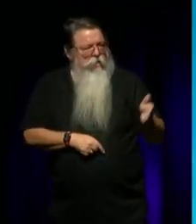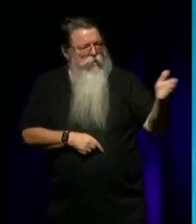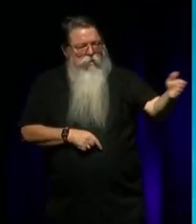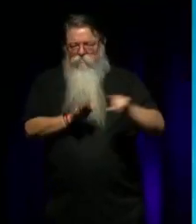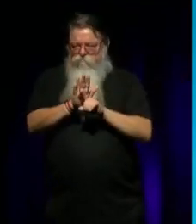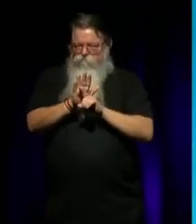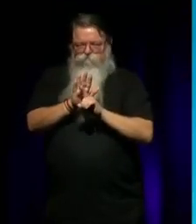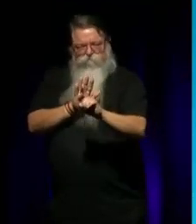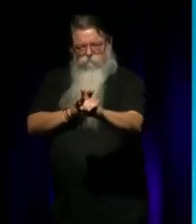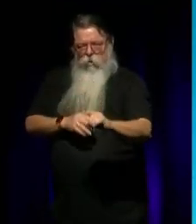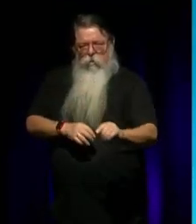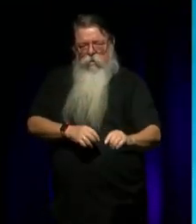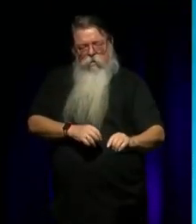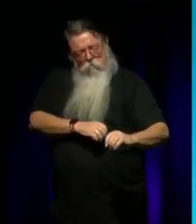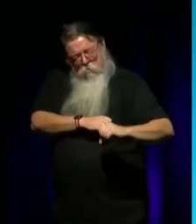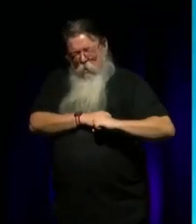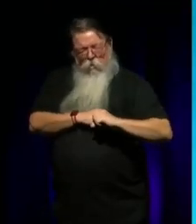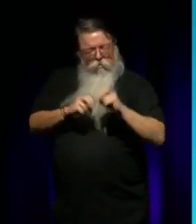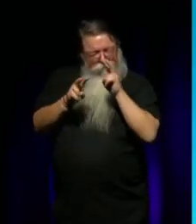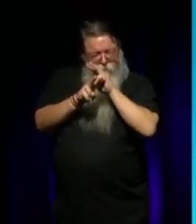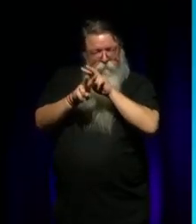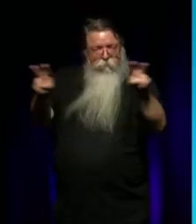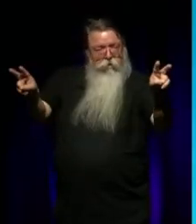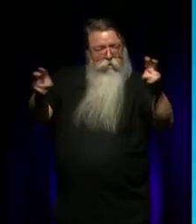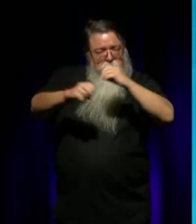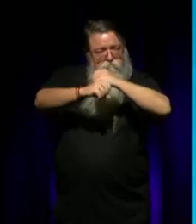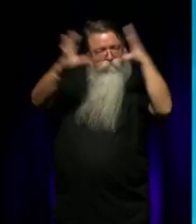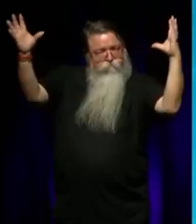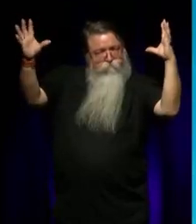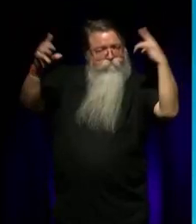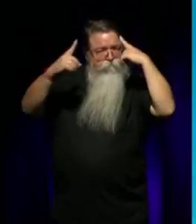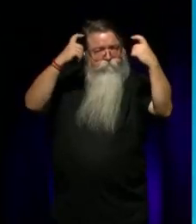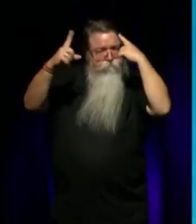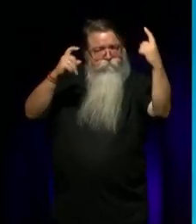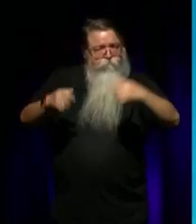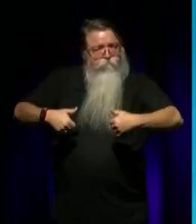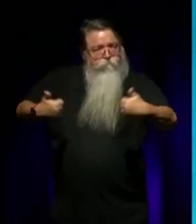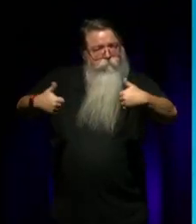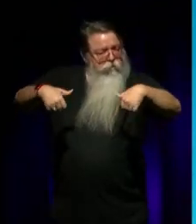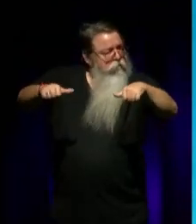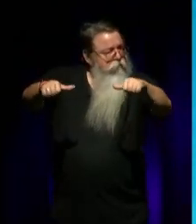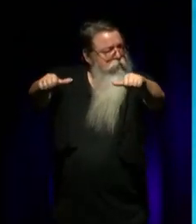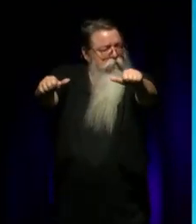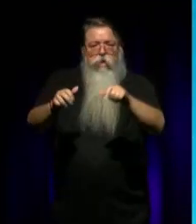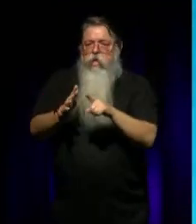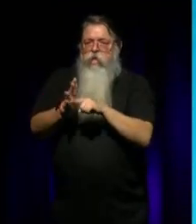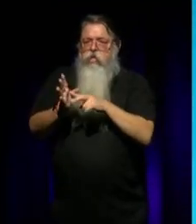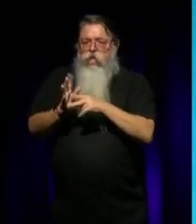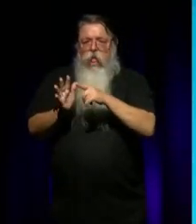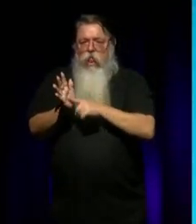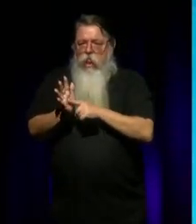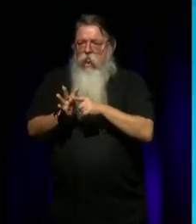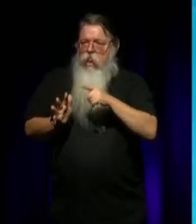vision. A local boy made very good. Janelle Christophus will be expertly facilitating